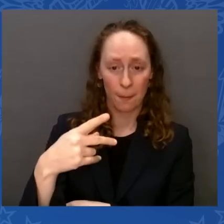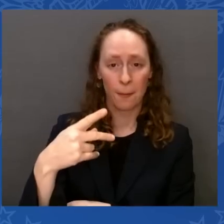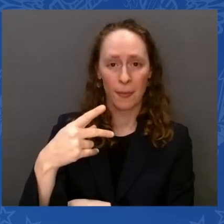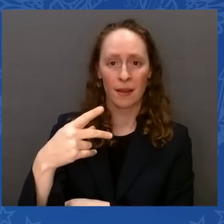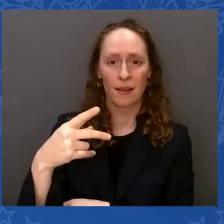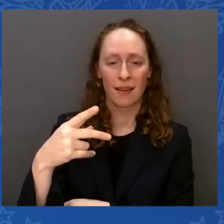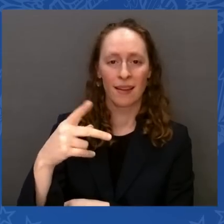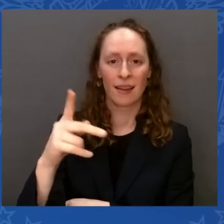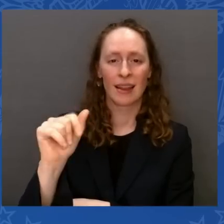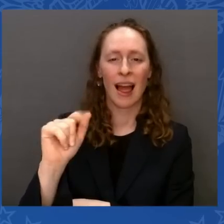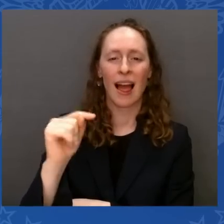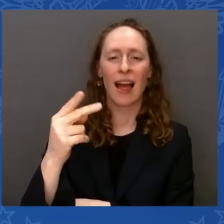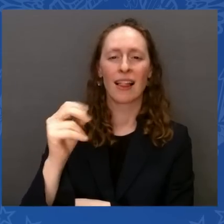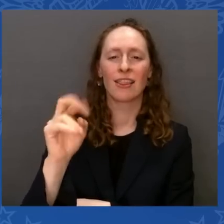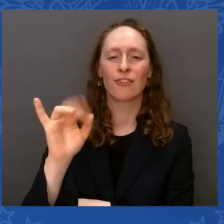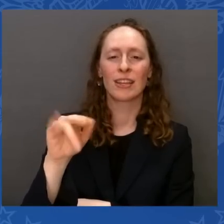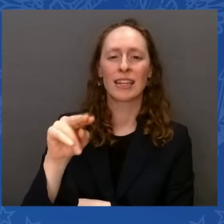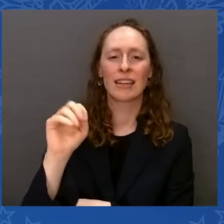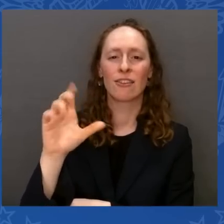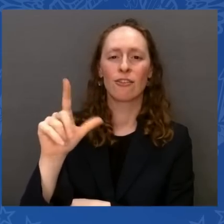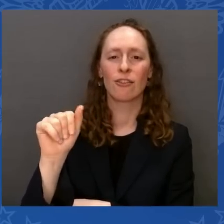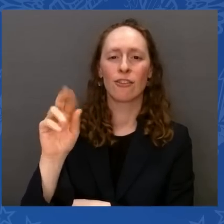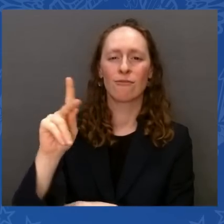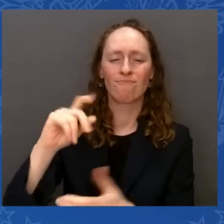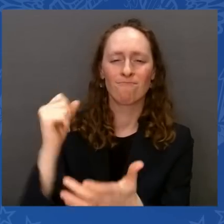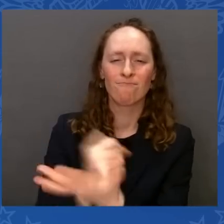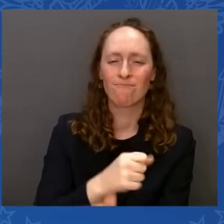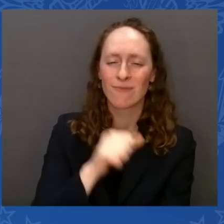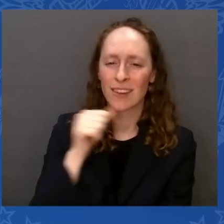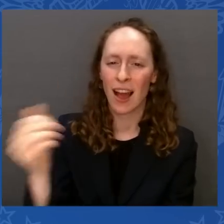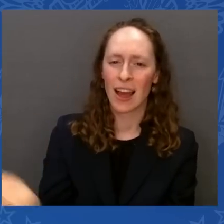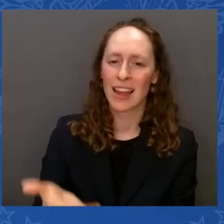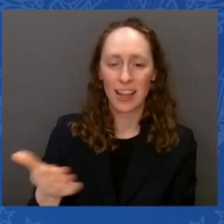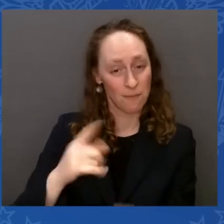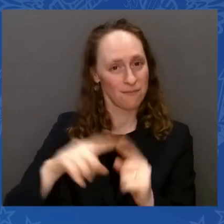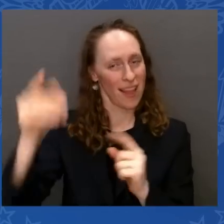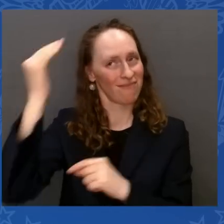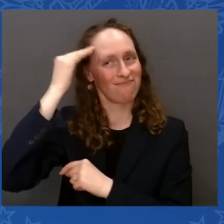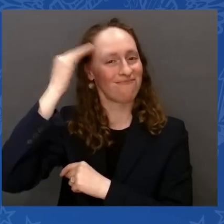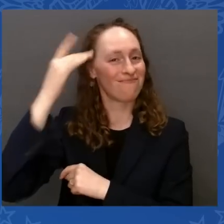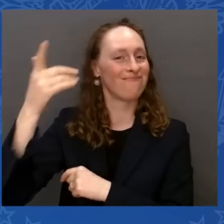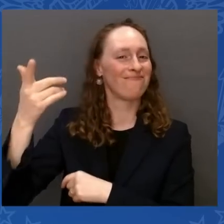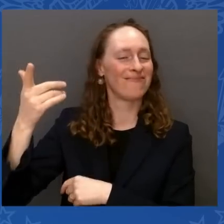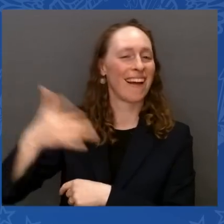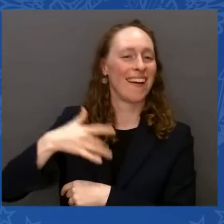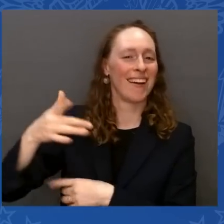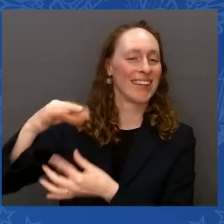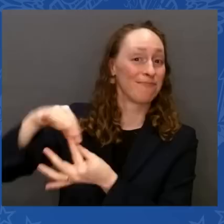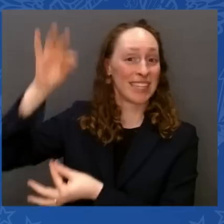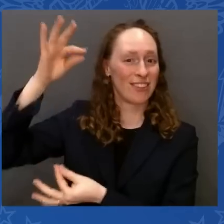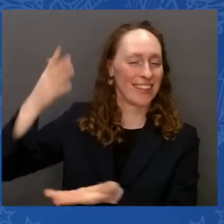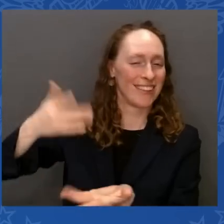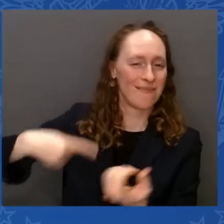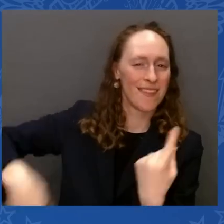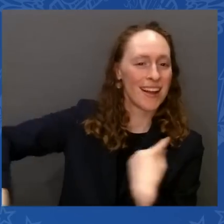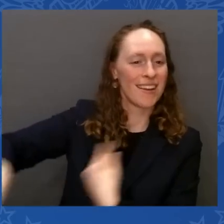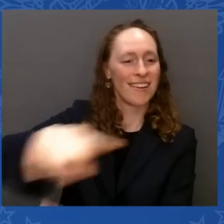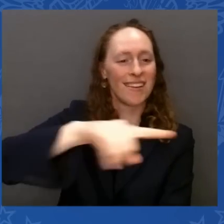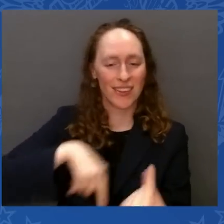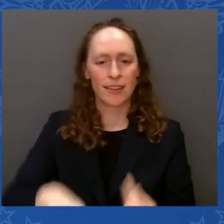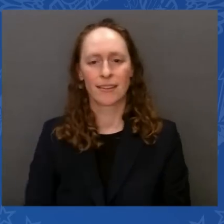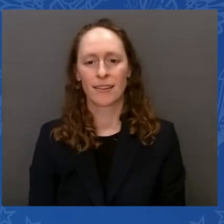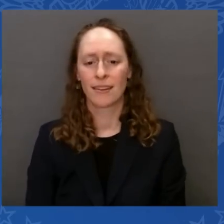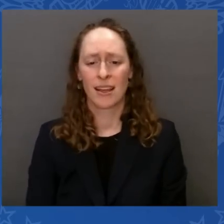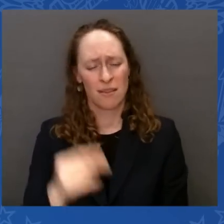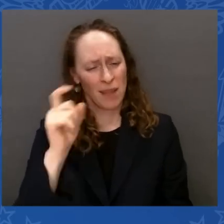I also want to recognize the the greatest speaker in the history of the United States of America. I think I coined that phrase because it's true